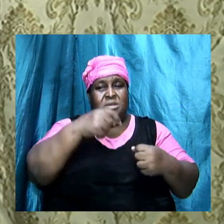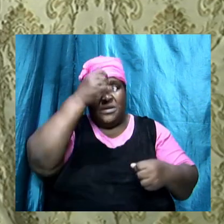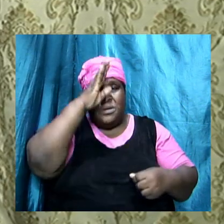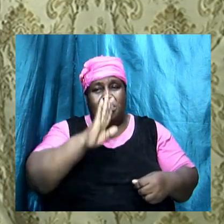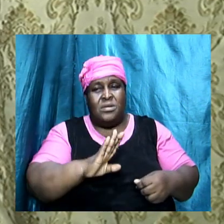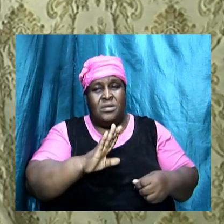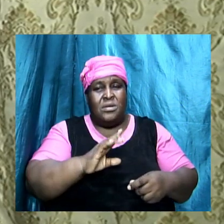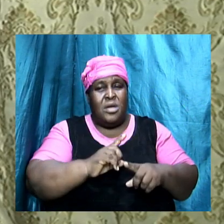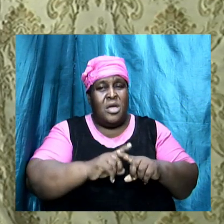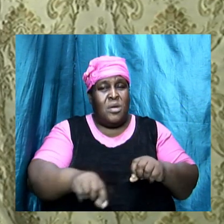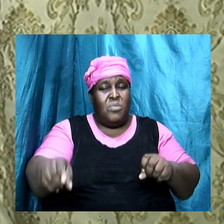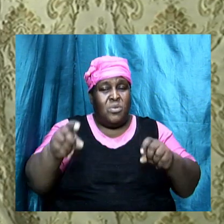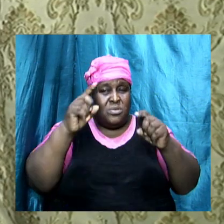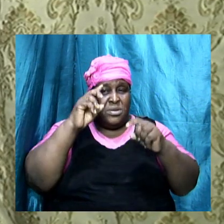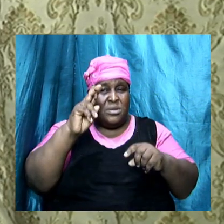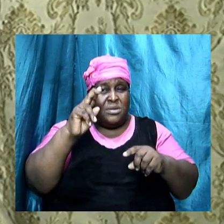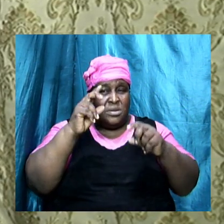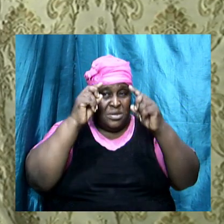the Nicolation had its way